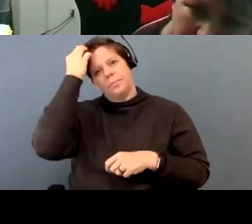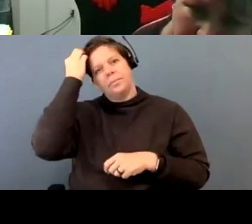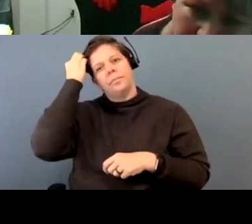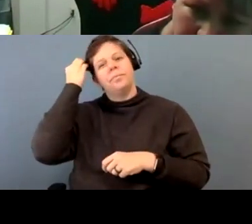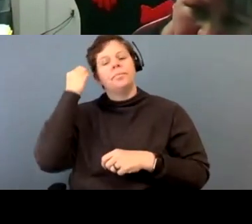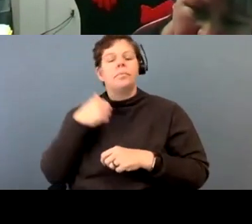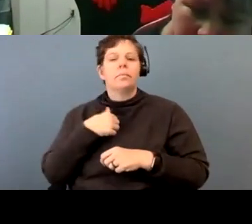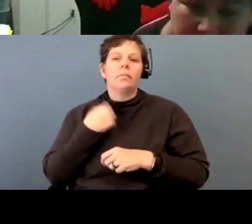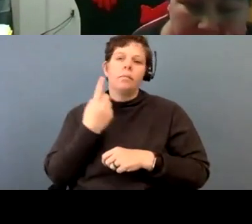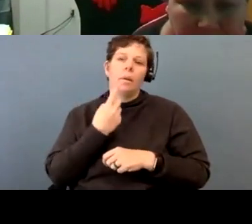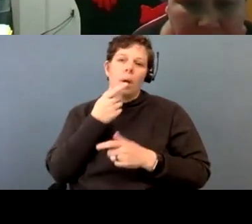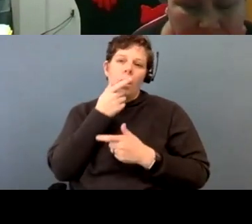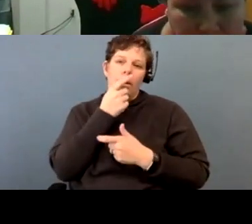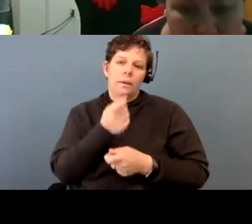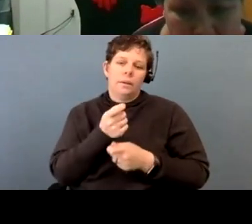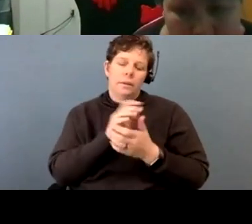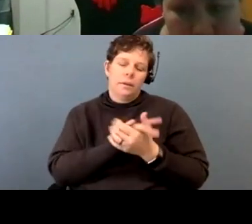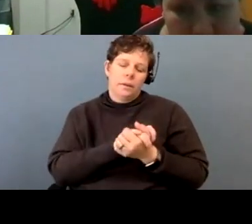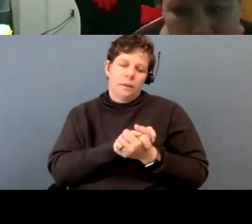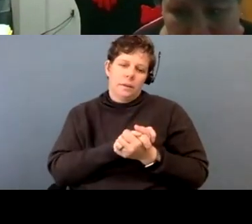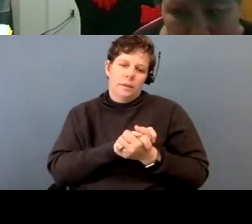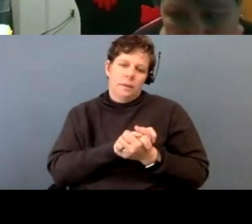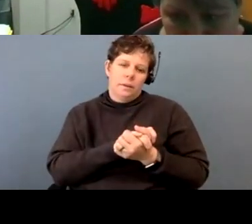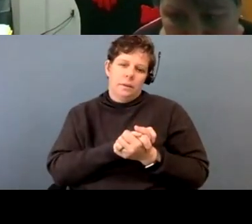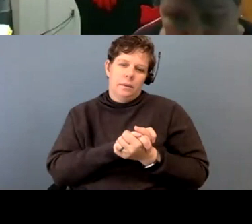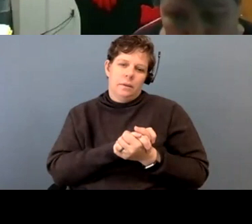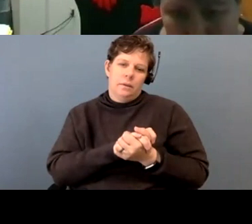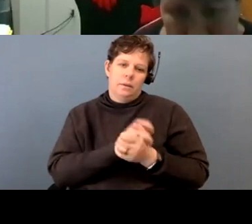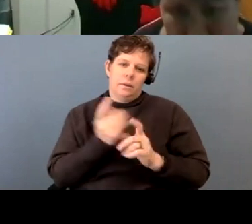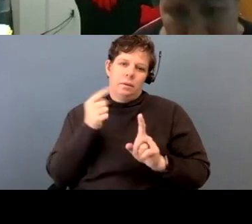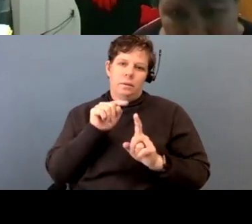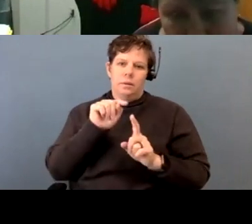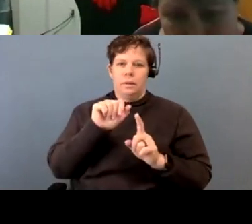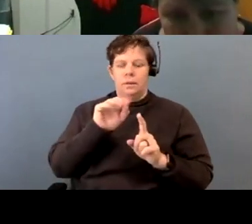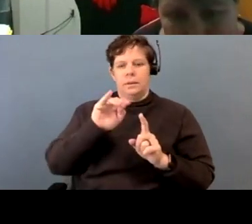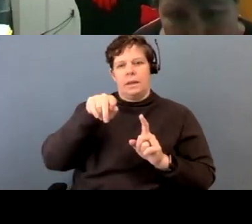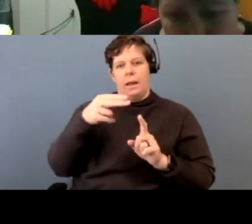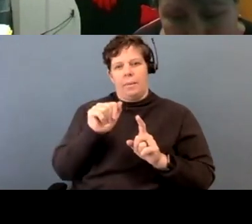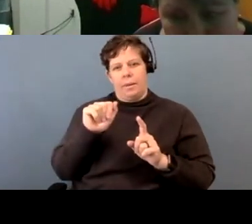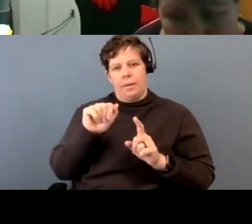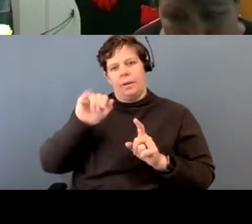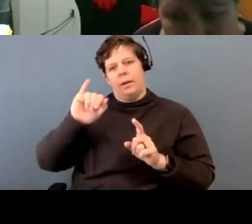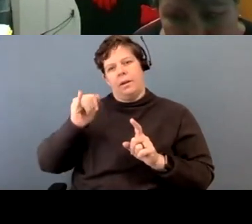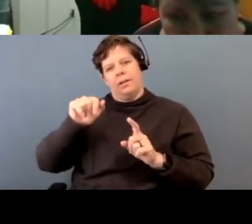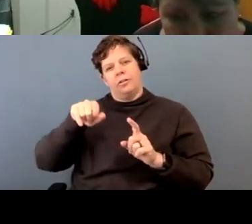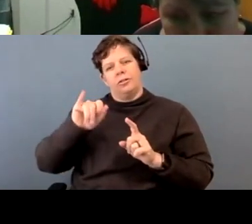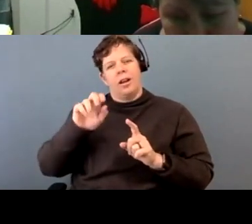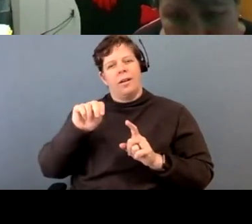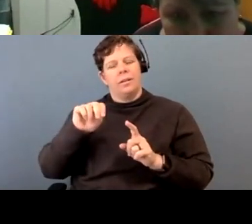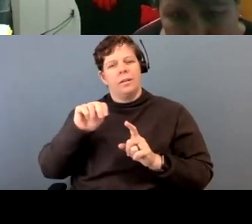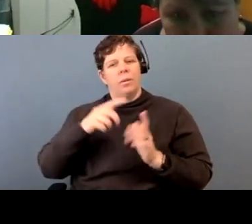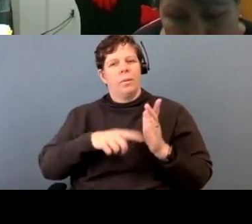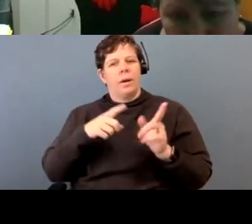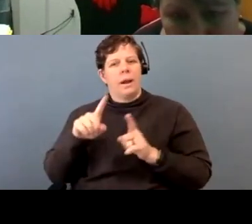interested then, uh, this is going to go back to you, Tabitha and Jacqueline about when, what happens when